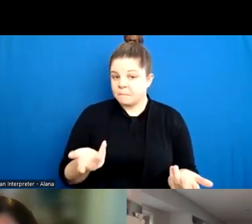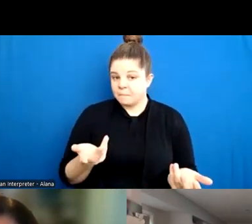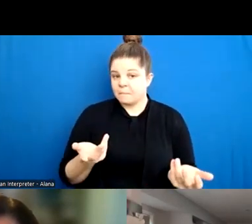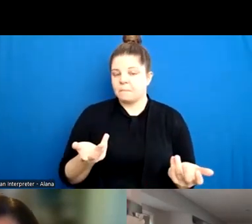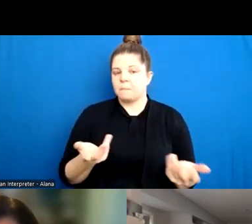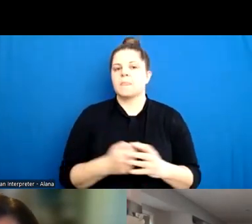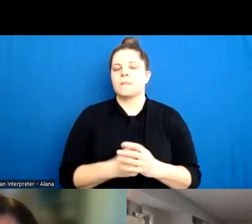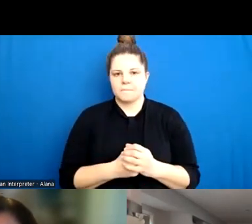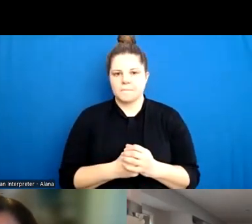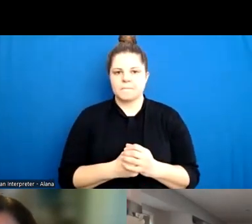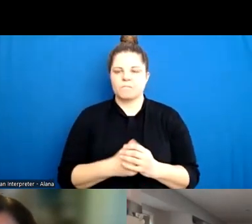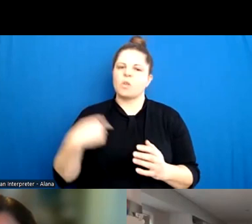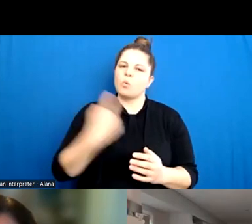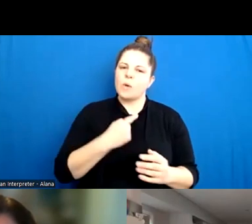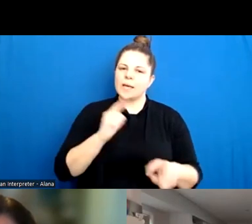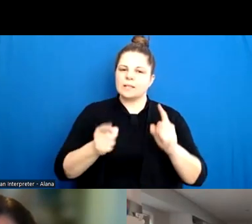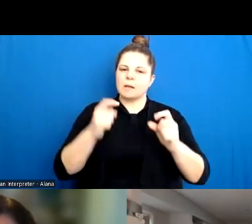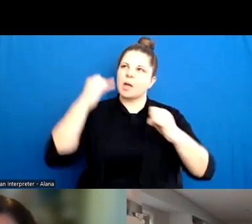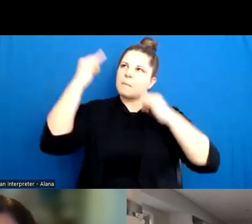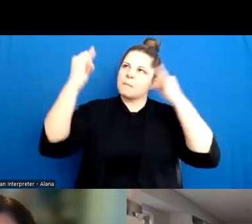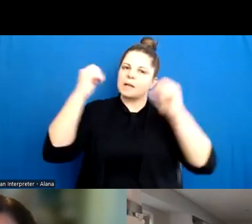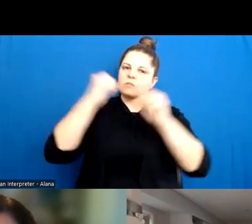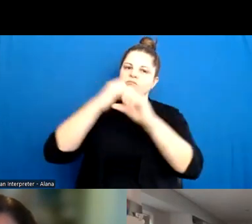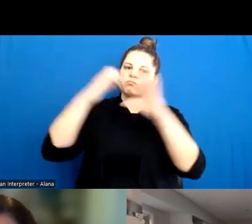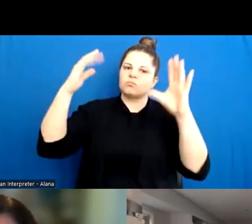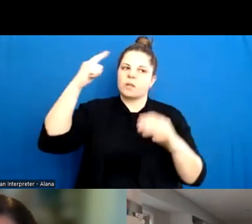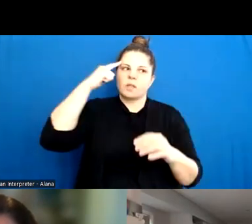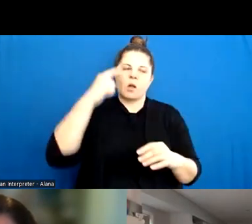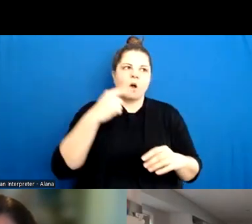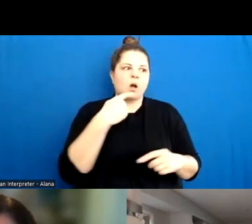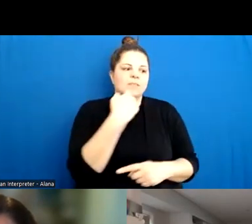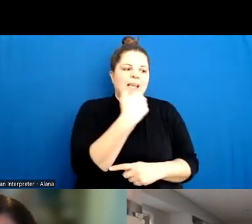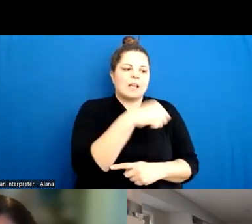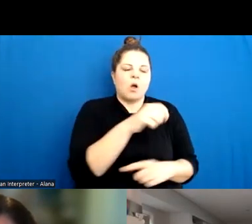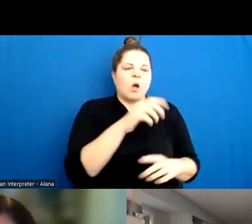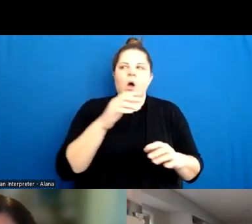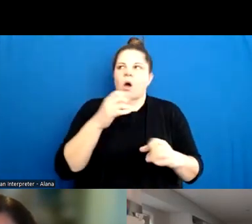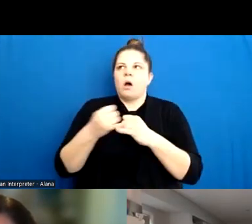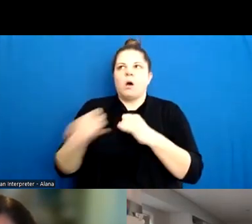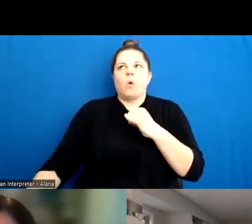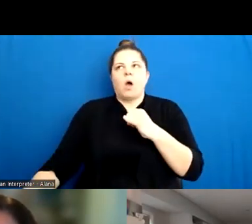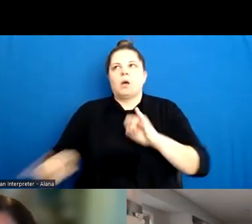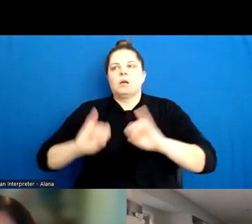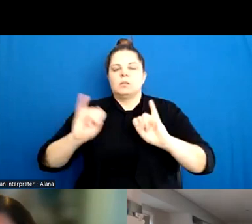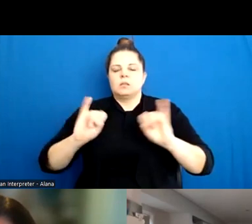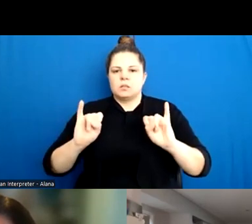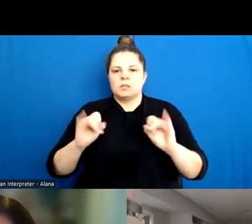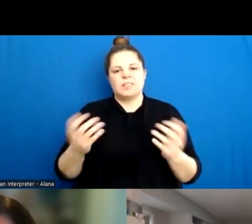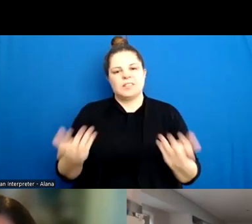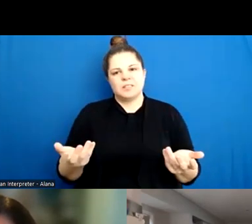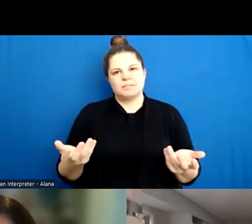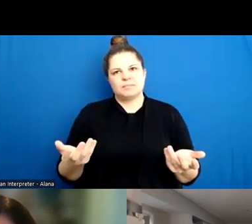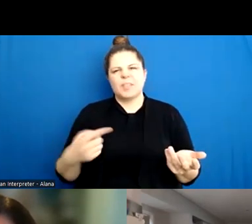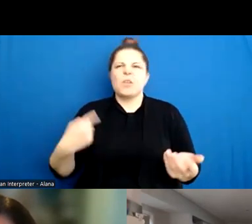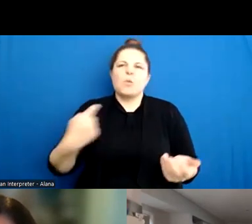The way that our imaginations often work is to go to the worst case scenario, which is part of our need to survive. So